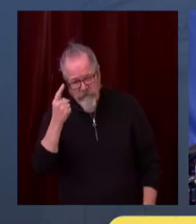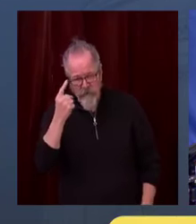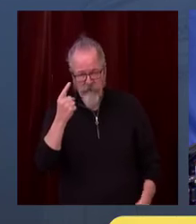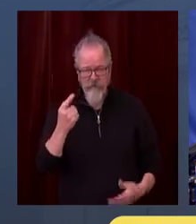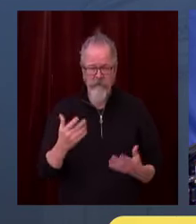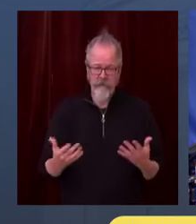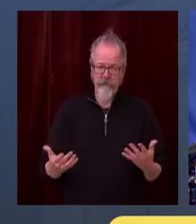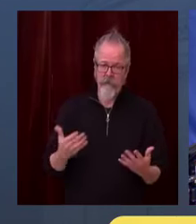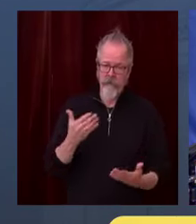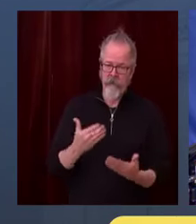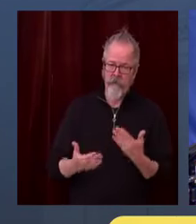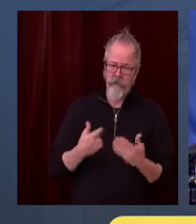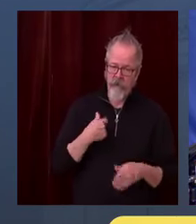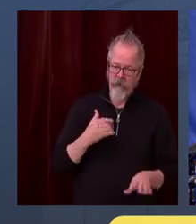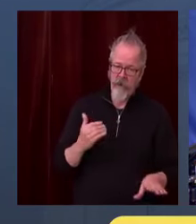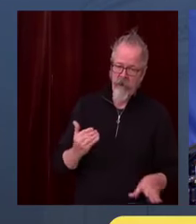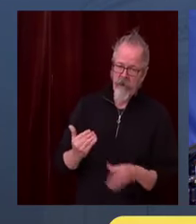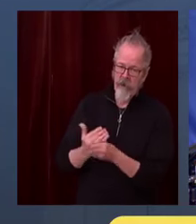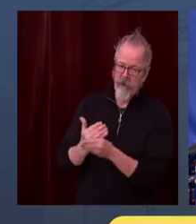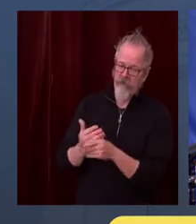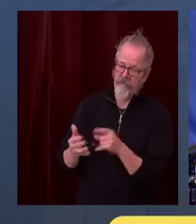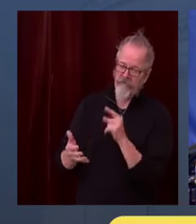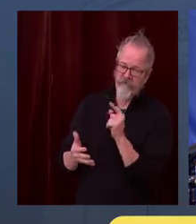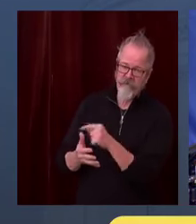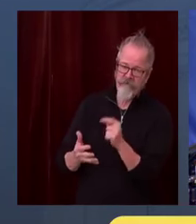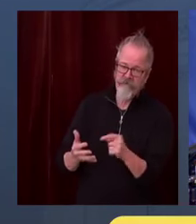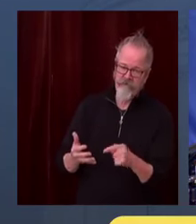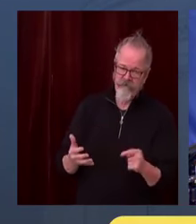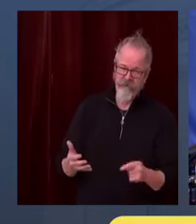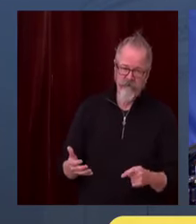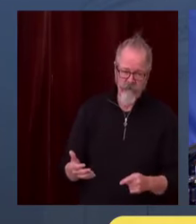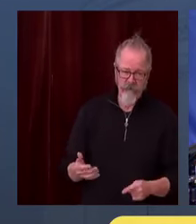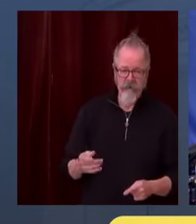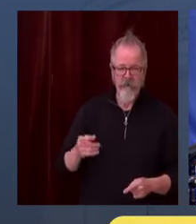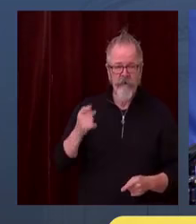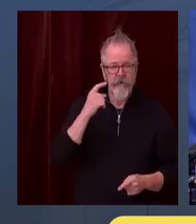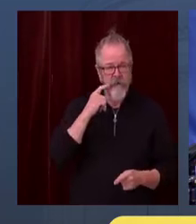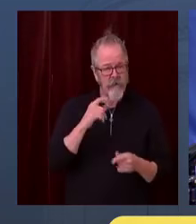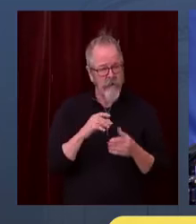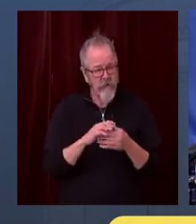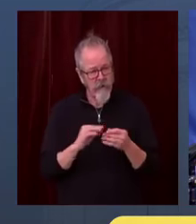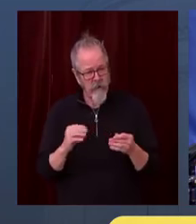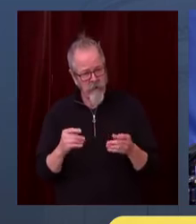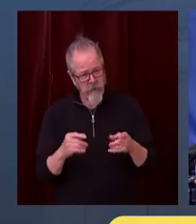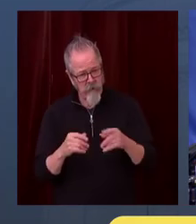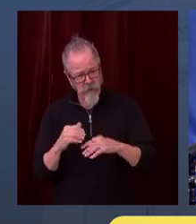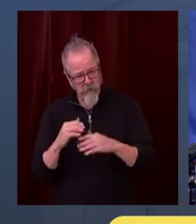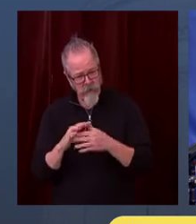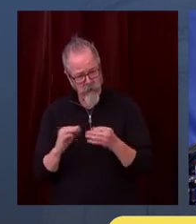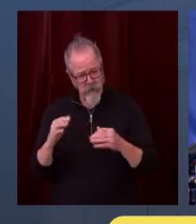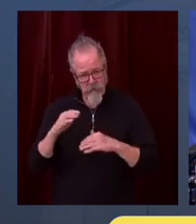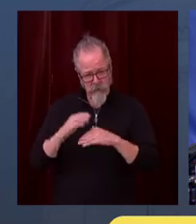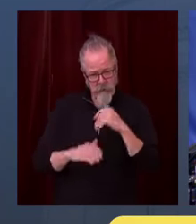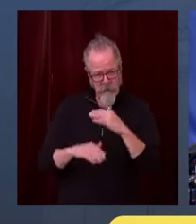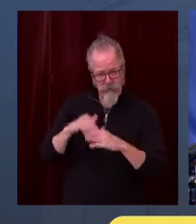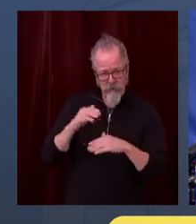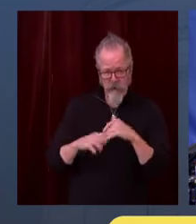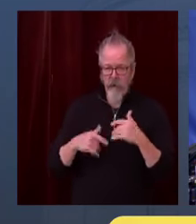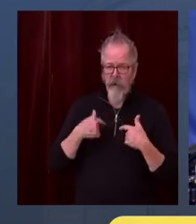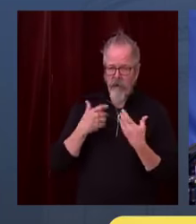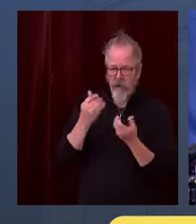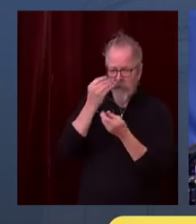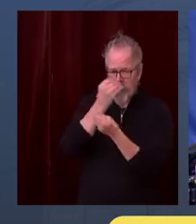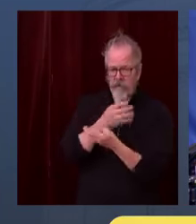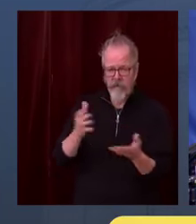construction industry. We have had some transmission on, we believe, in some construction sites,